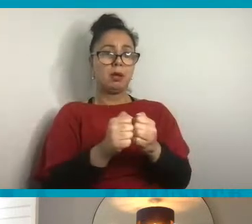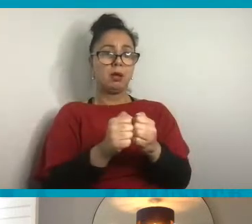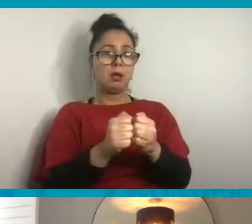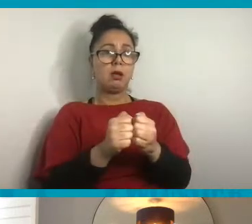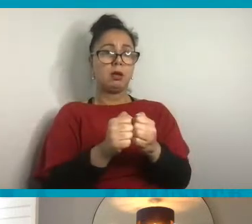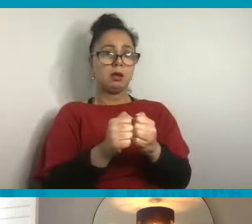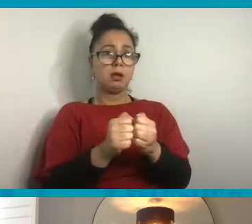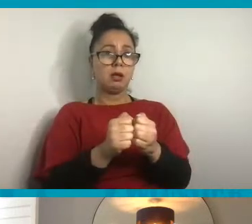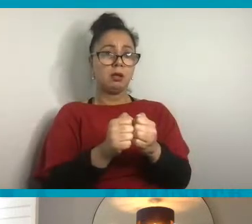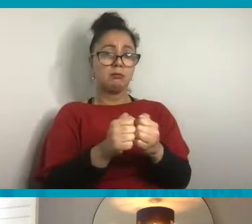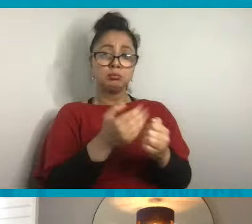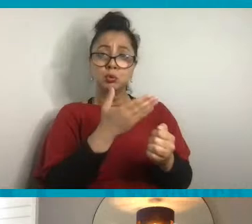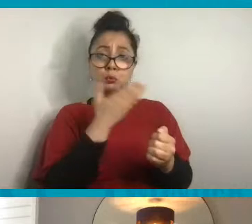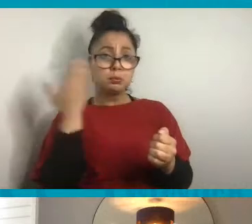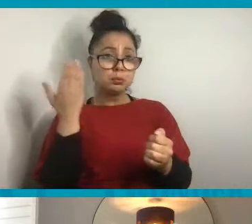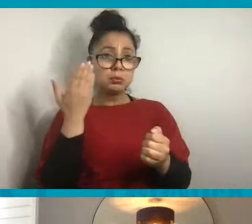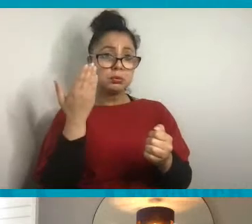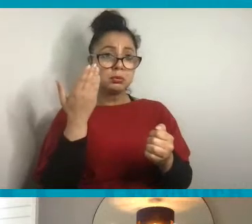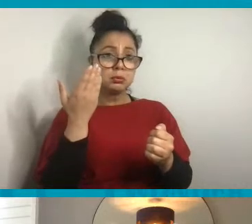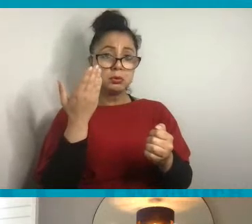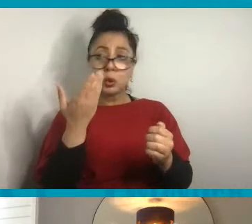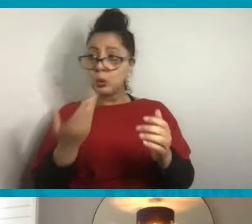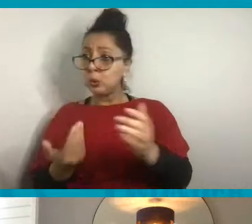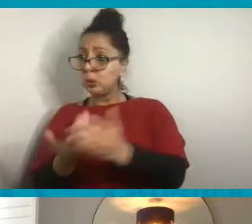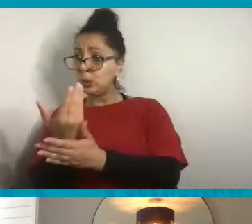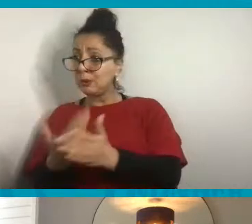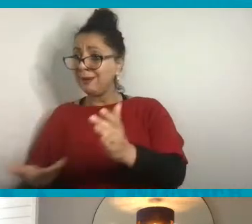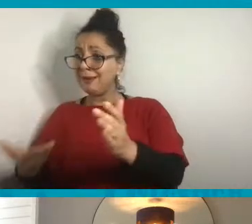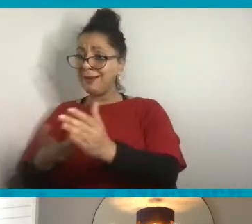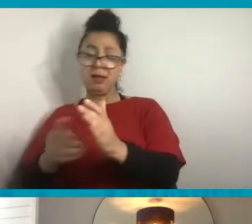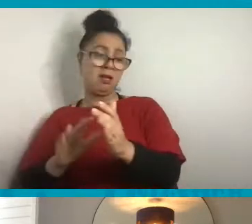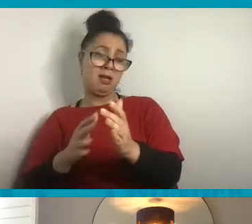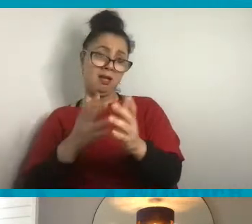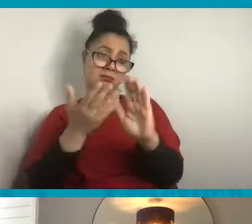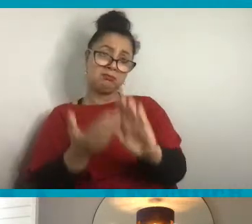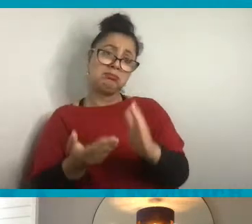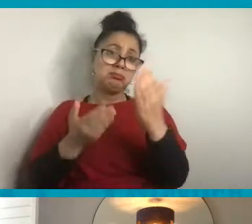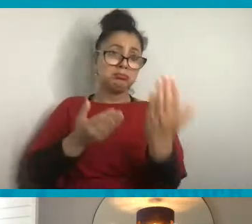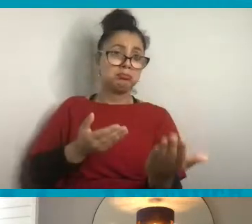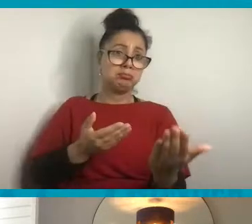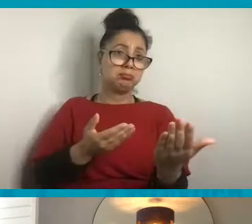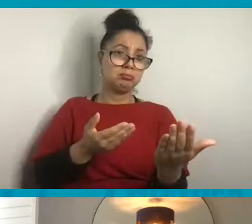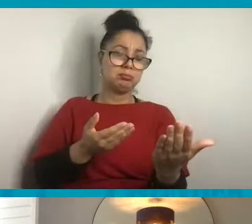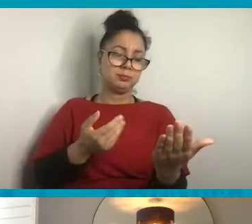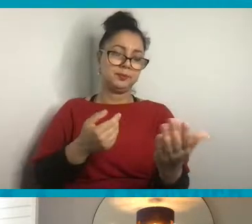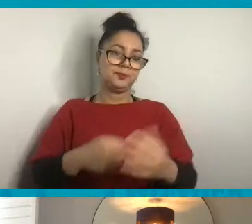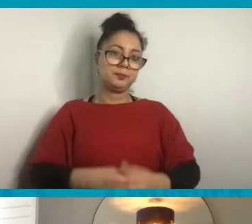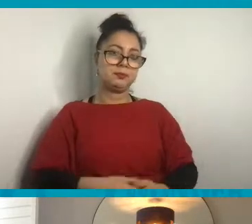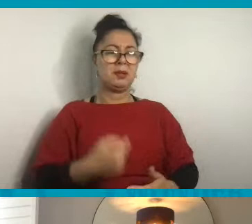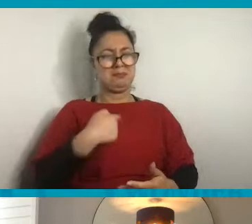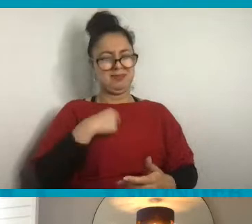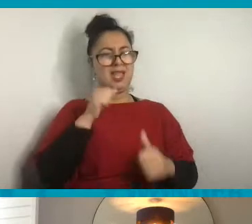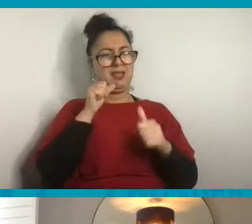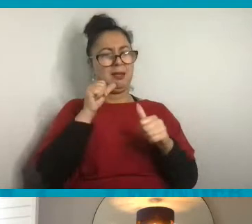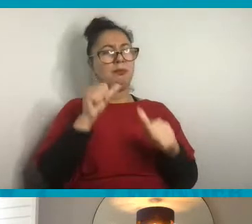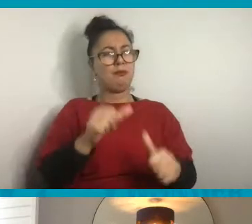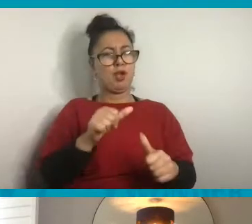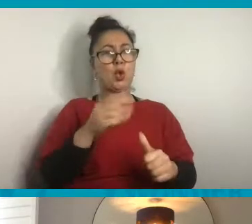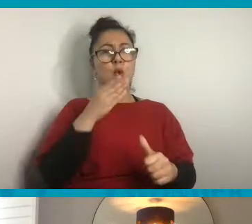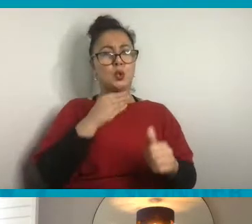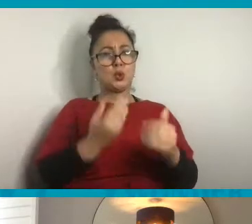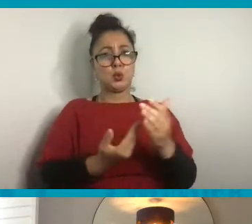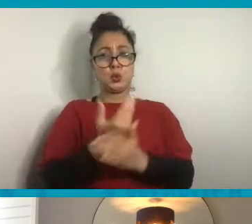And if you haven't, you can still use the same one, that's absolutely fine. But you can see here, I've got another new piece of paper. And I'm going to start